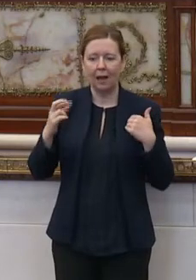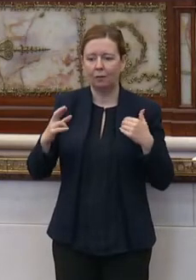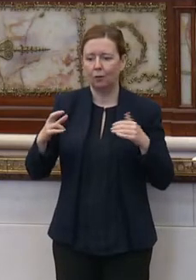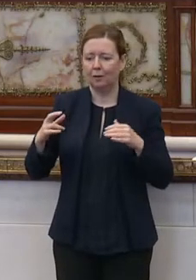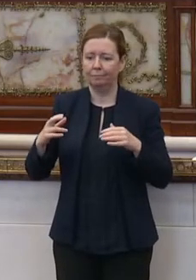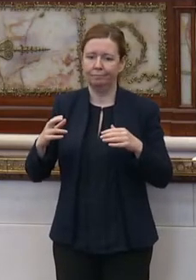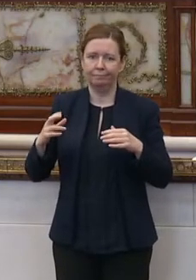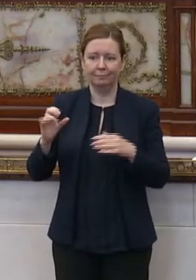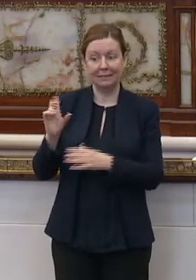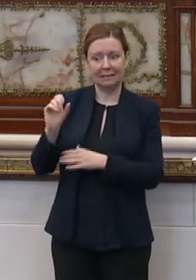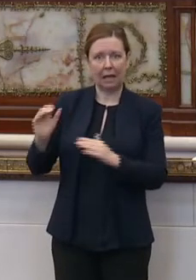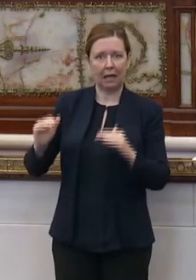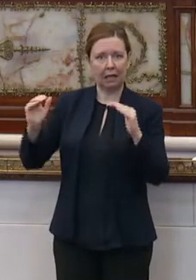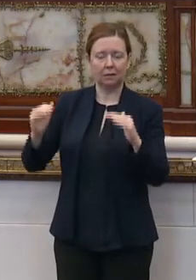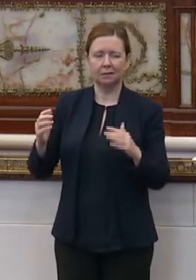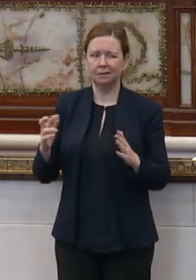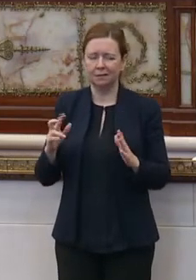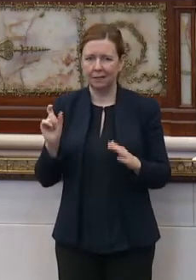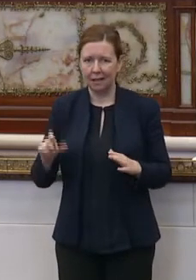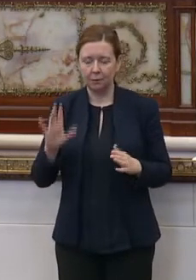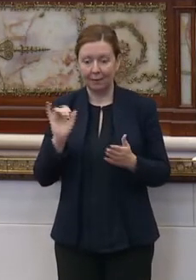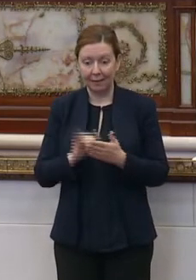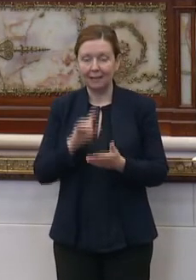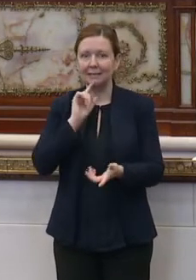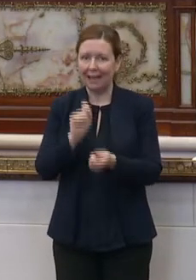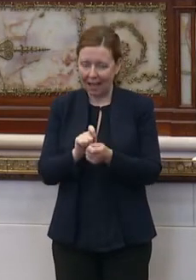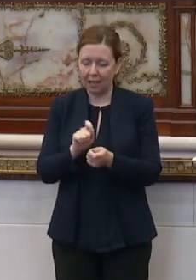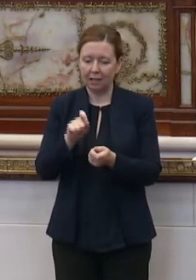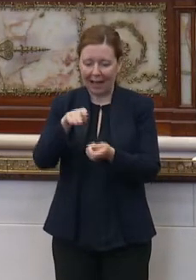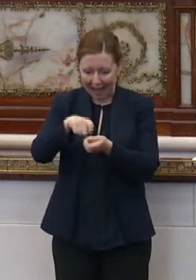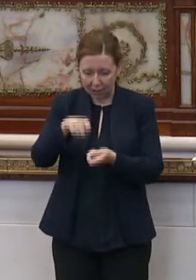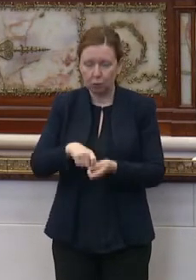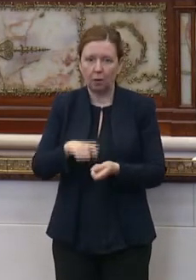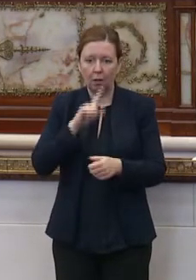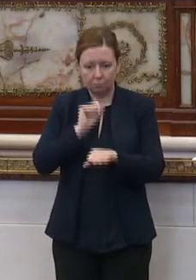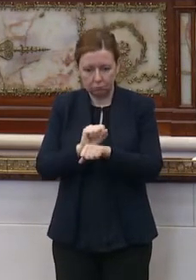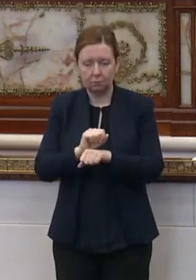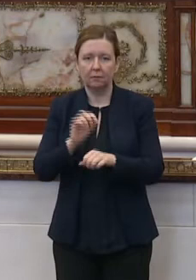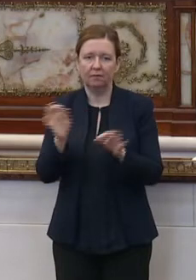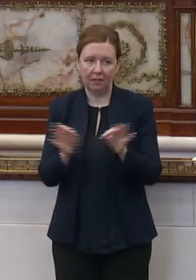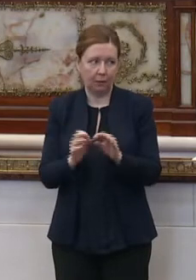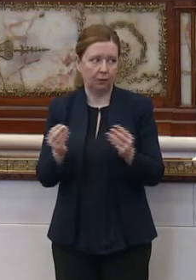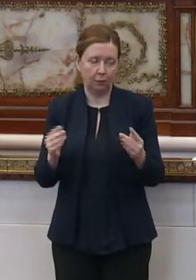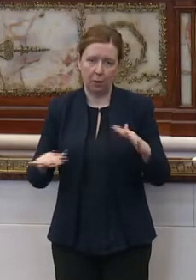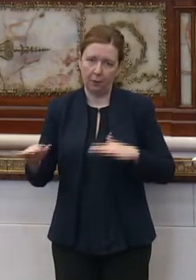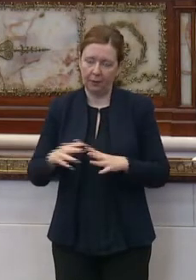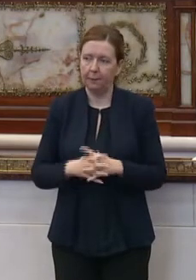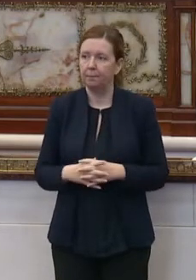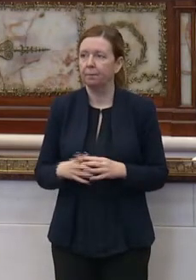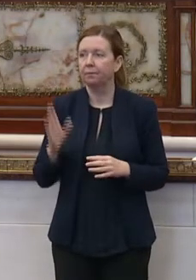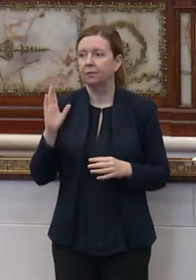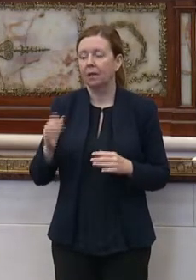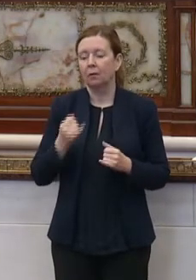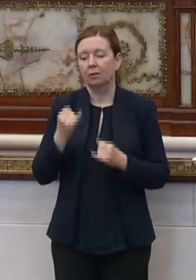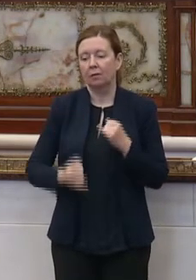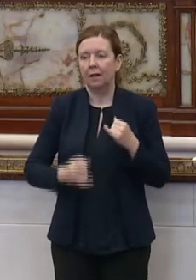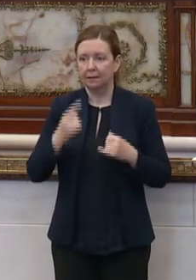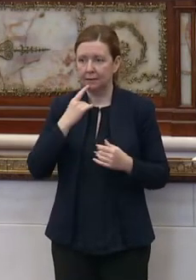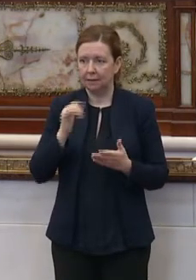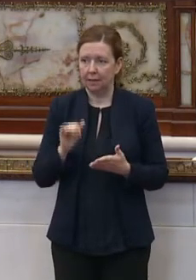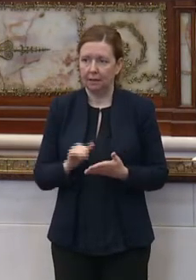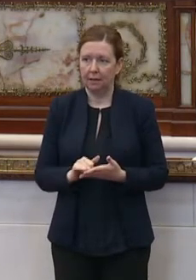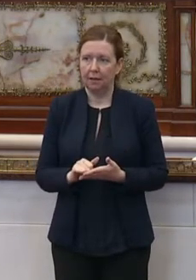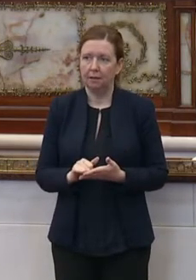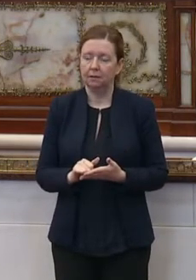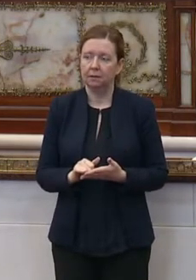status they have. It has to be that that is the actual value of the property. I will finally say that